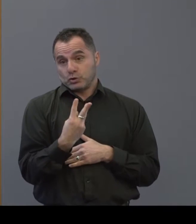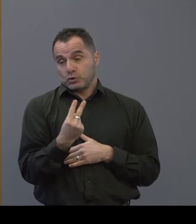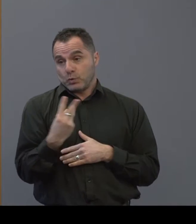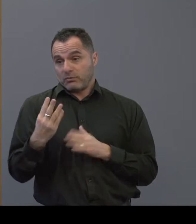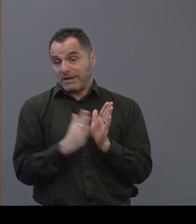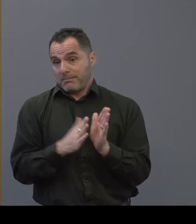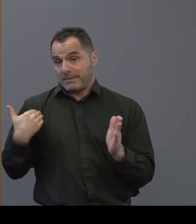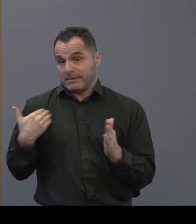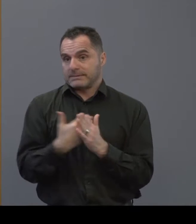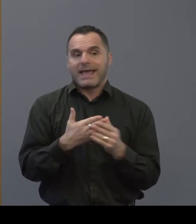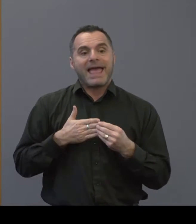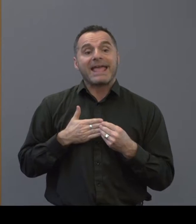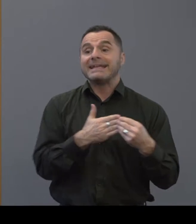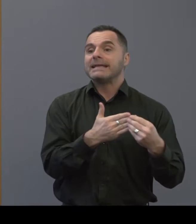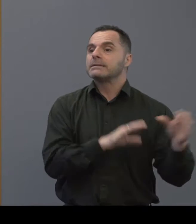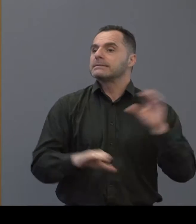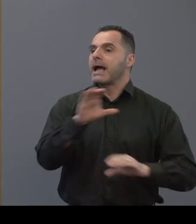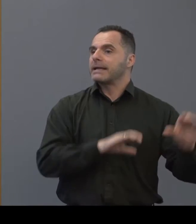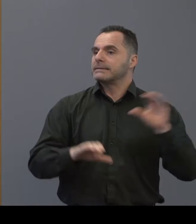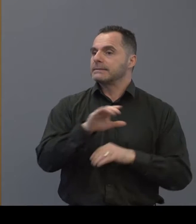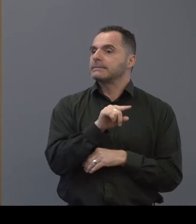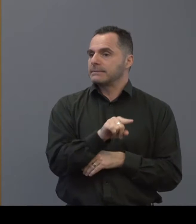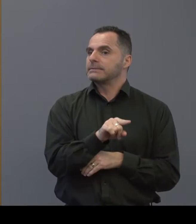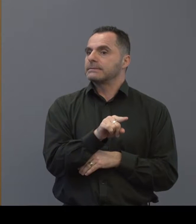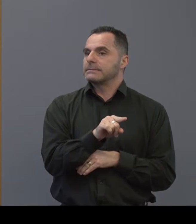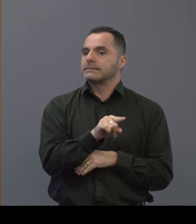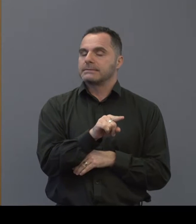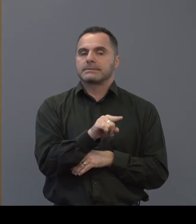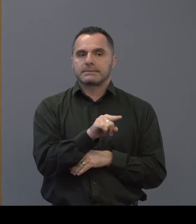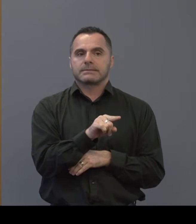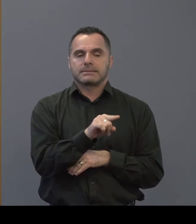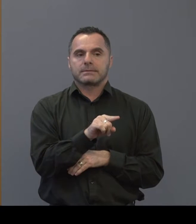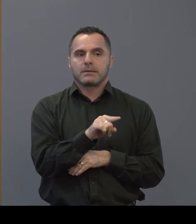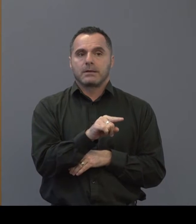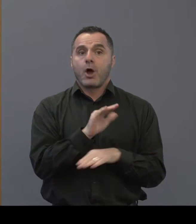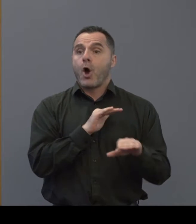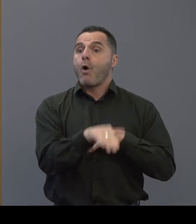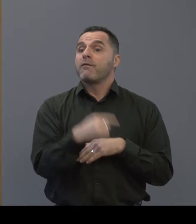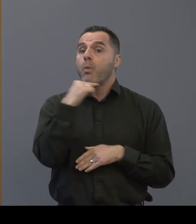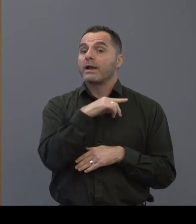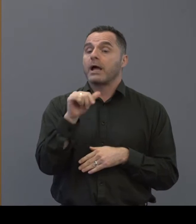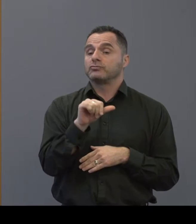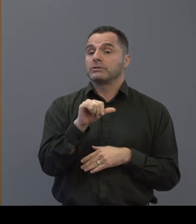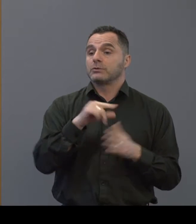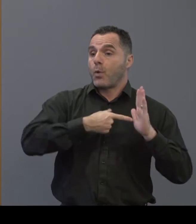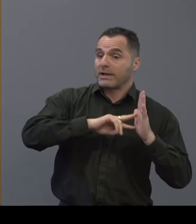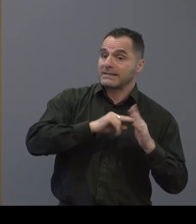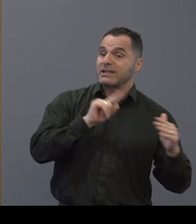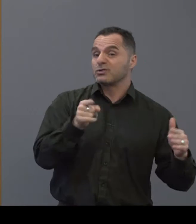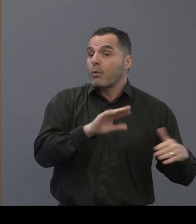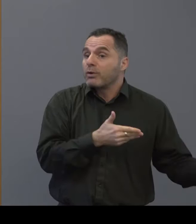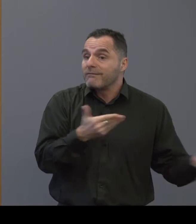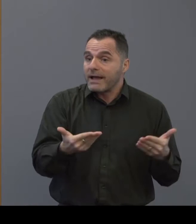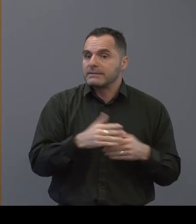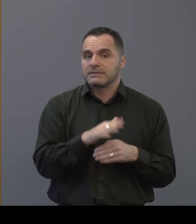beginning of the year um a lead scientist in in in over a hundred organizations there are all of a hundred providers